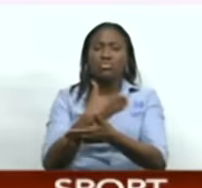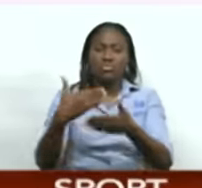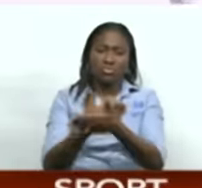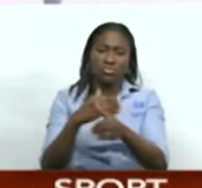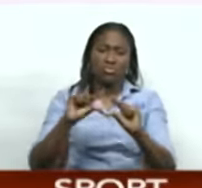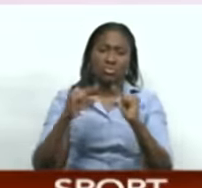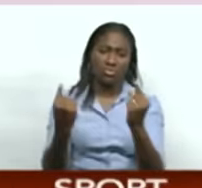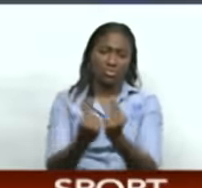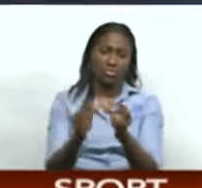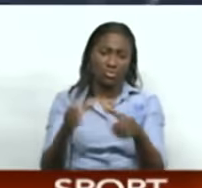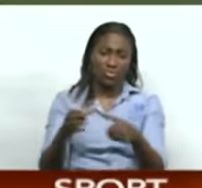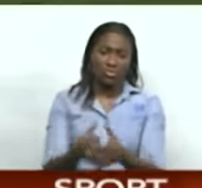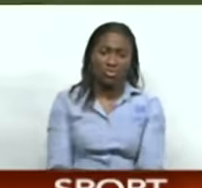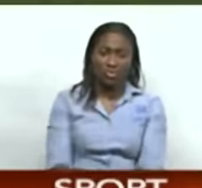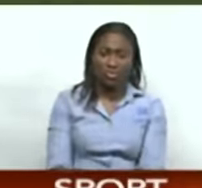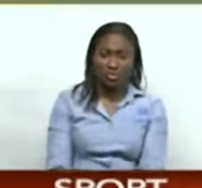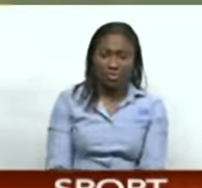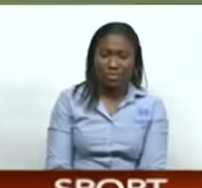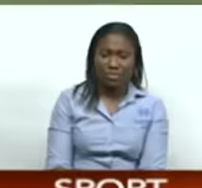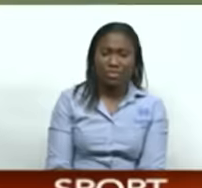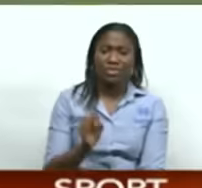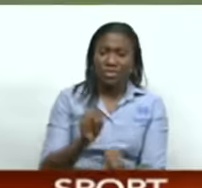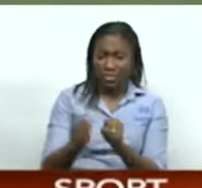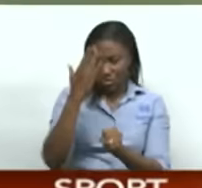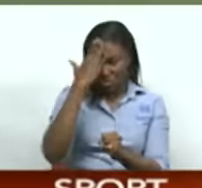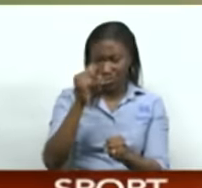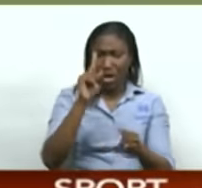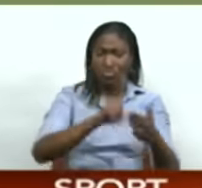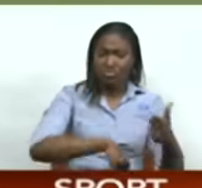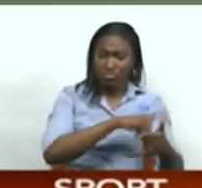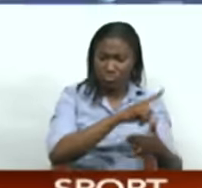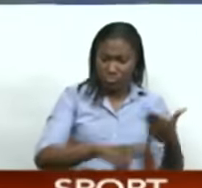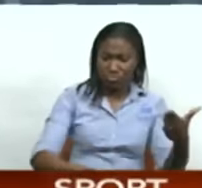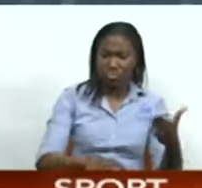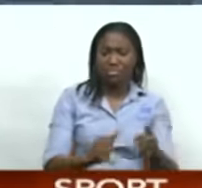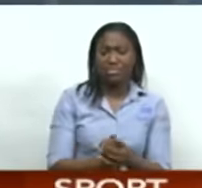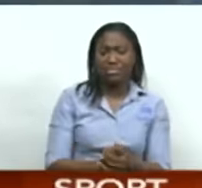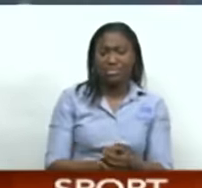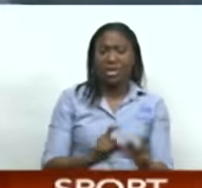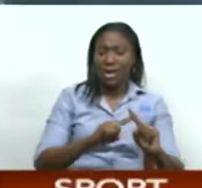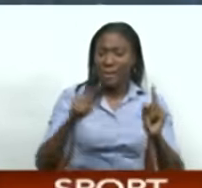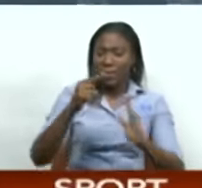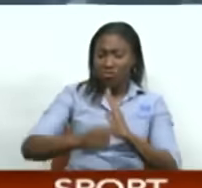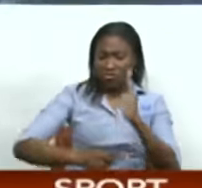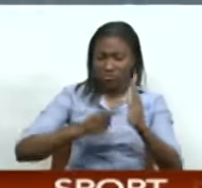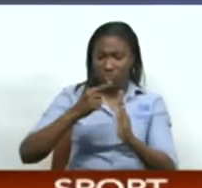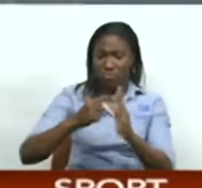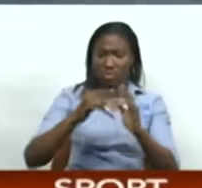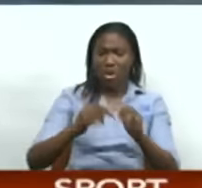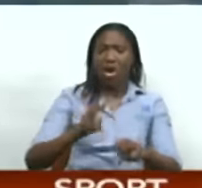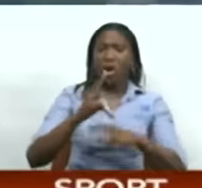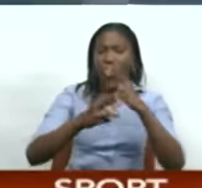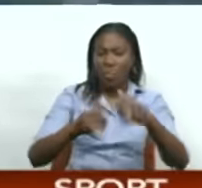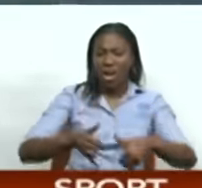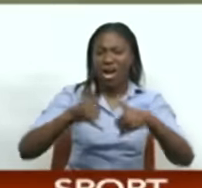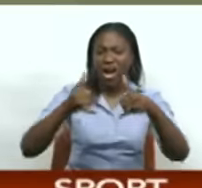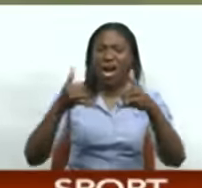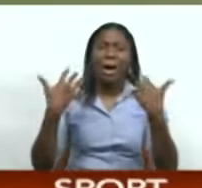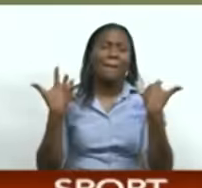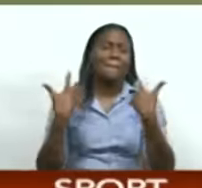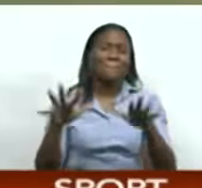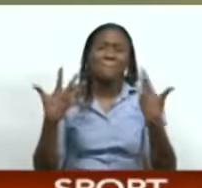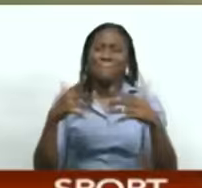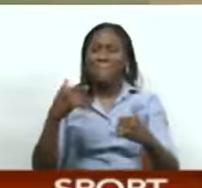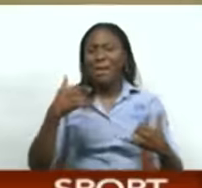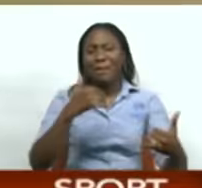country's politicians. The suspension will not have immediate direct impact since Sri Lanka's World Cup campaign ended on Thursday. However, the country will